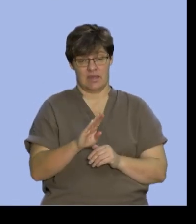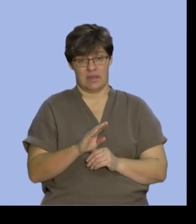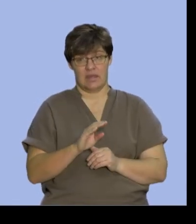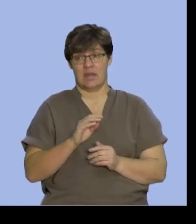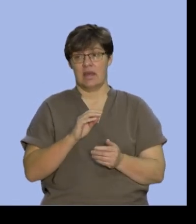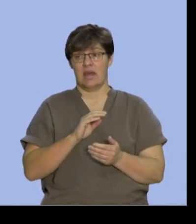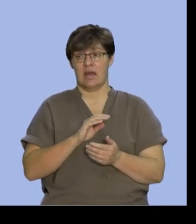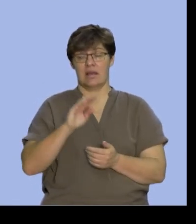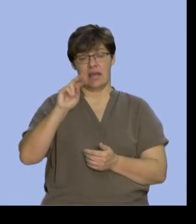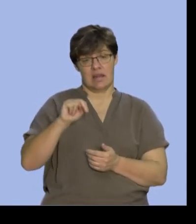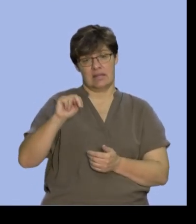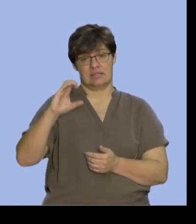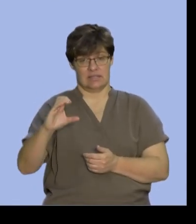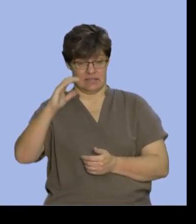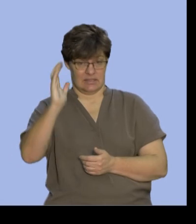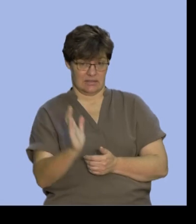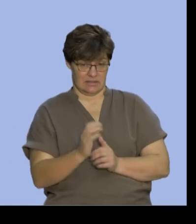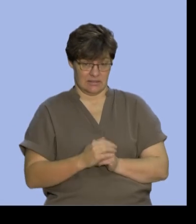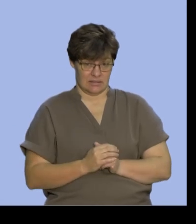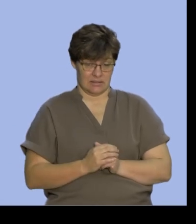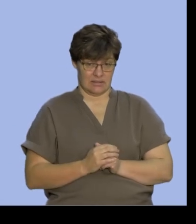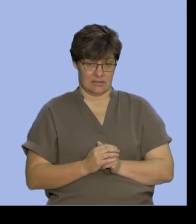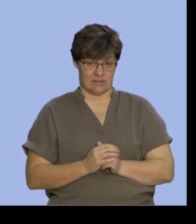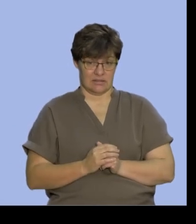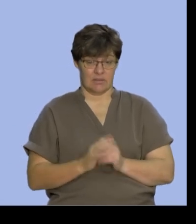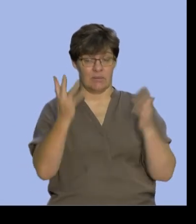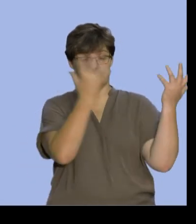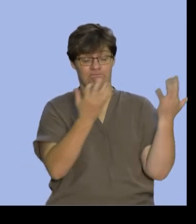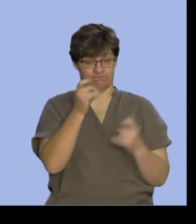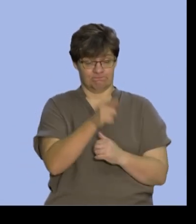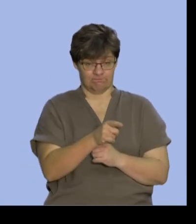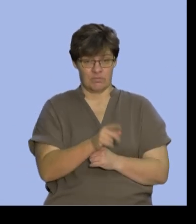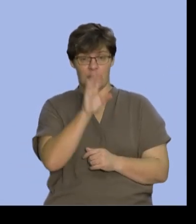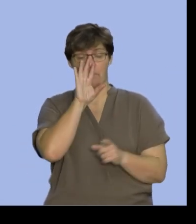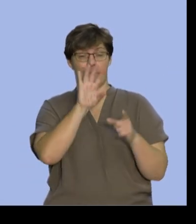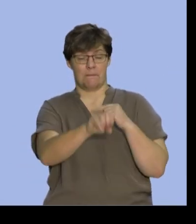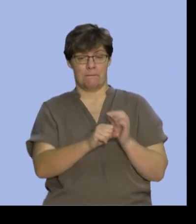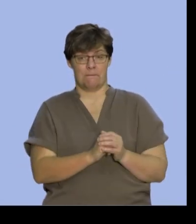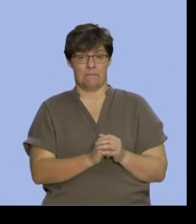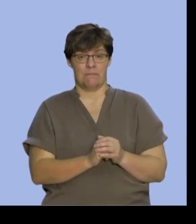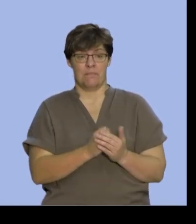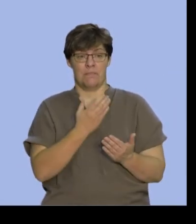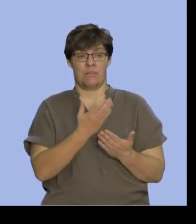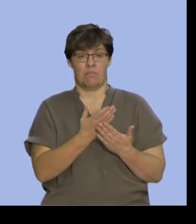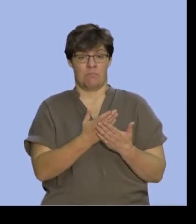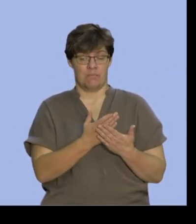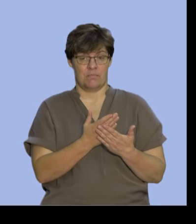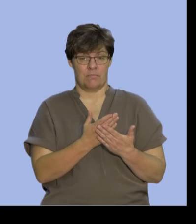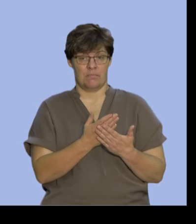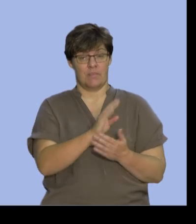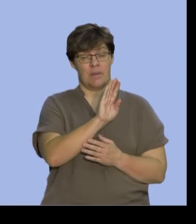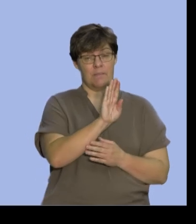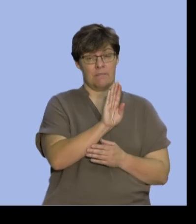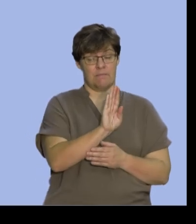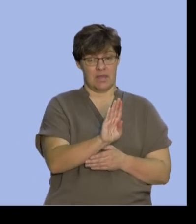C so if we have to do this calculation we'd recognize the probability of B